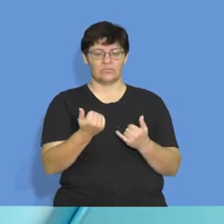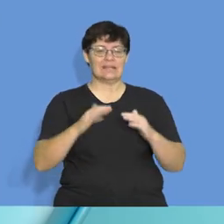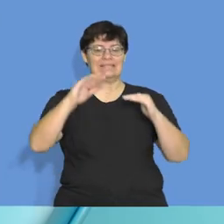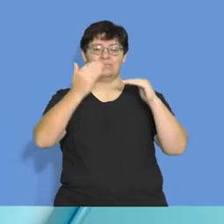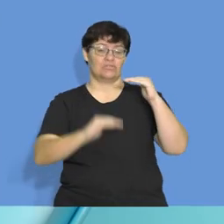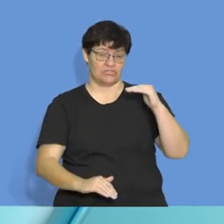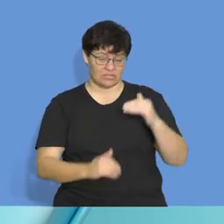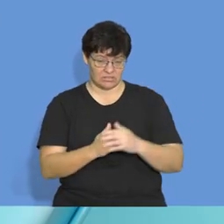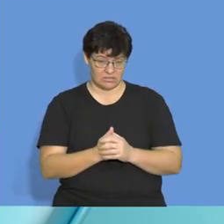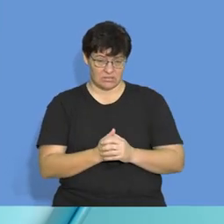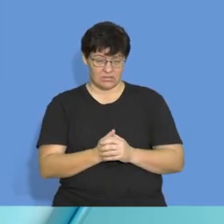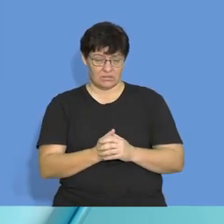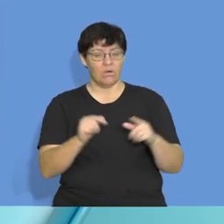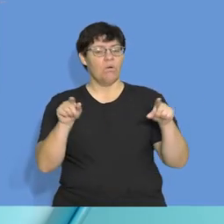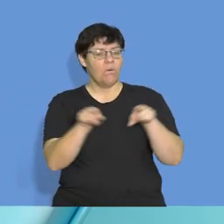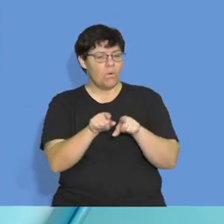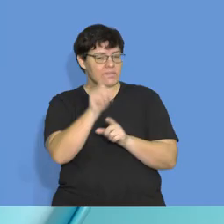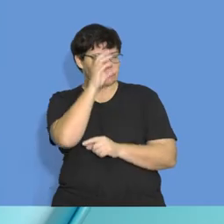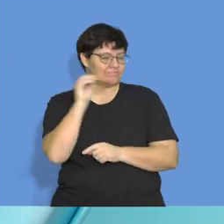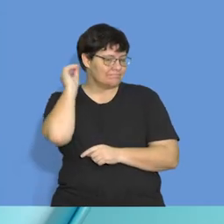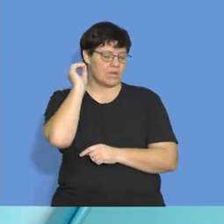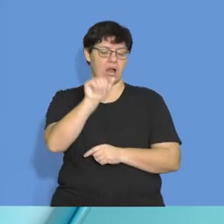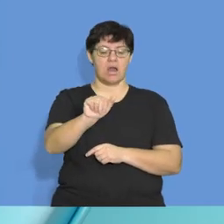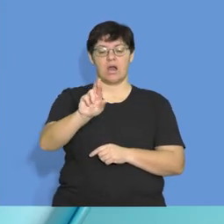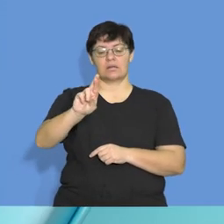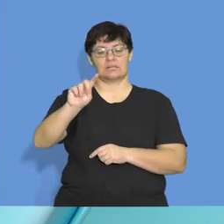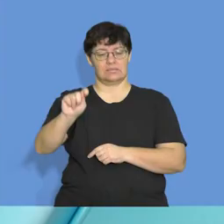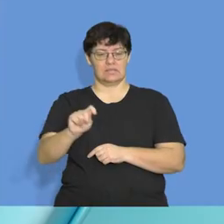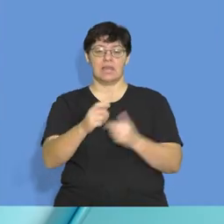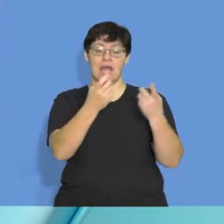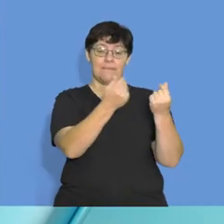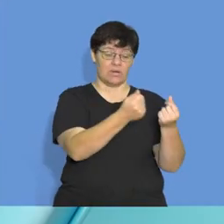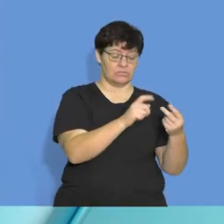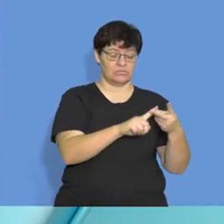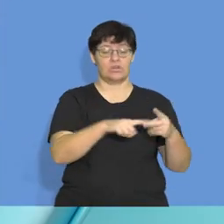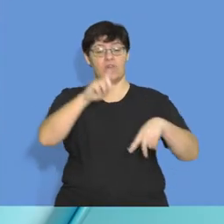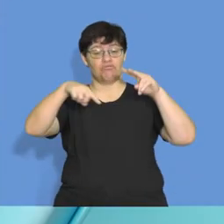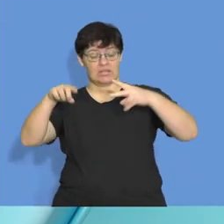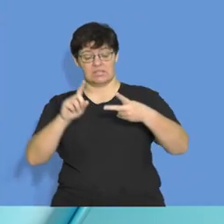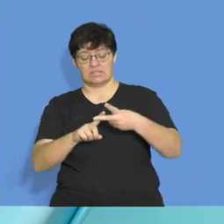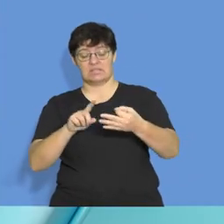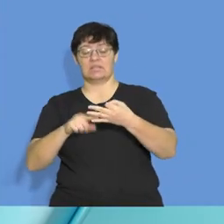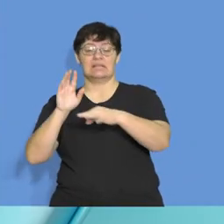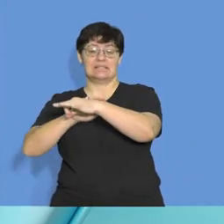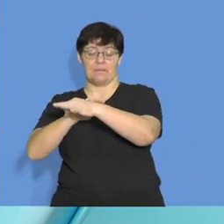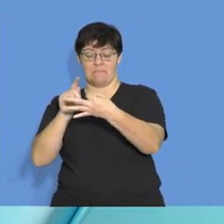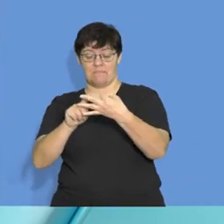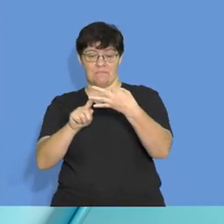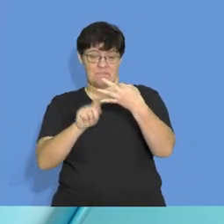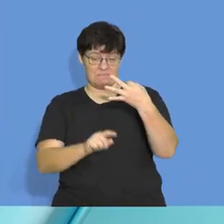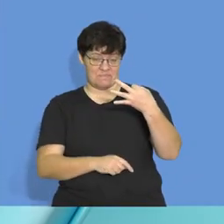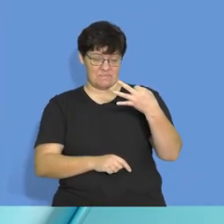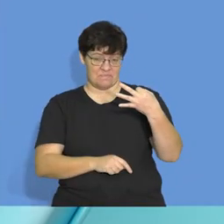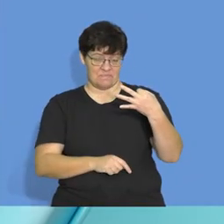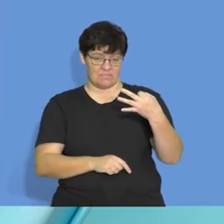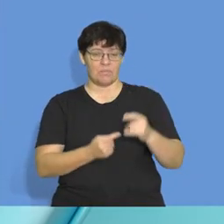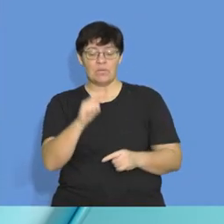always take into account art, amount, rate, and time. It's very important to get used to